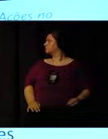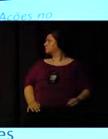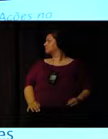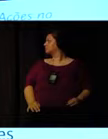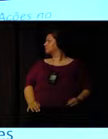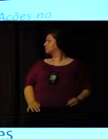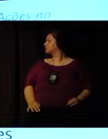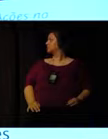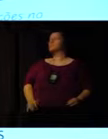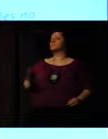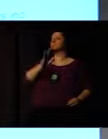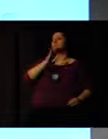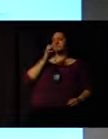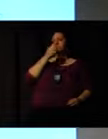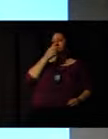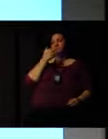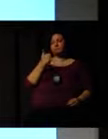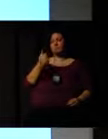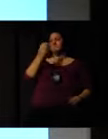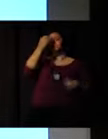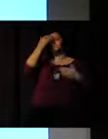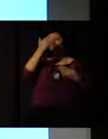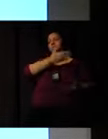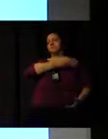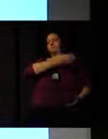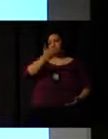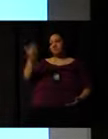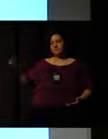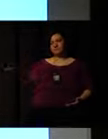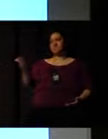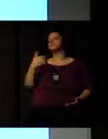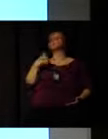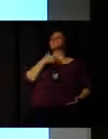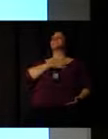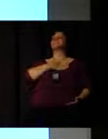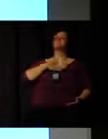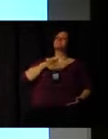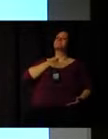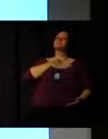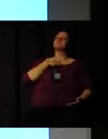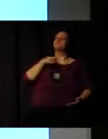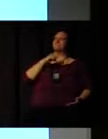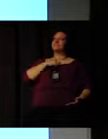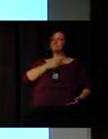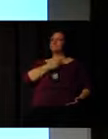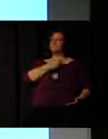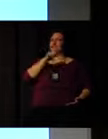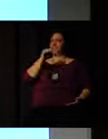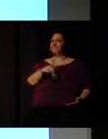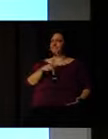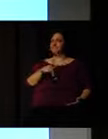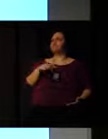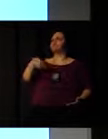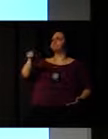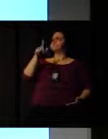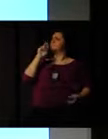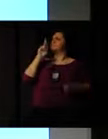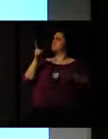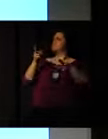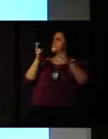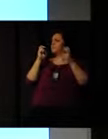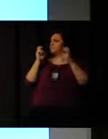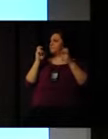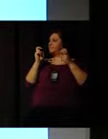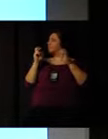Thank you very much. It's a great pleasure for me to be here. you can see from the title,